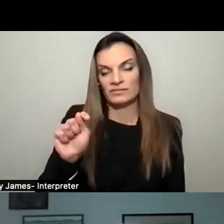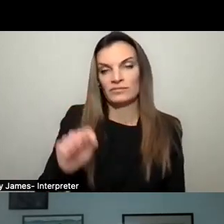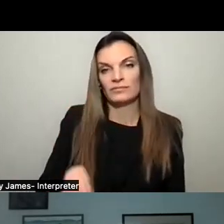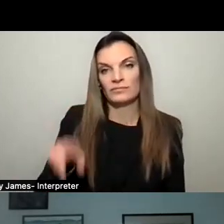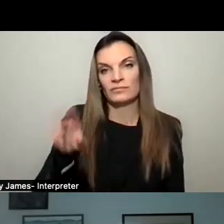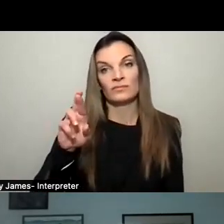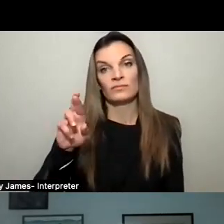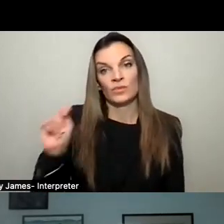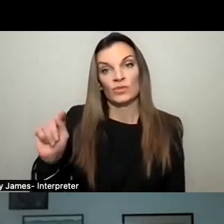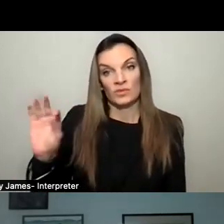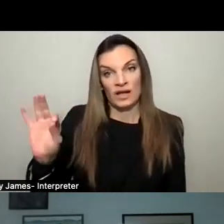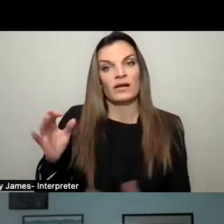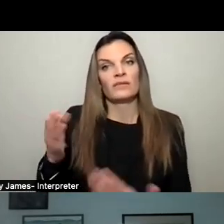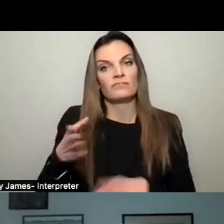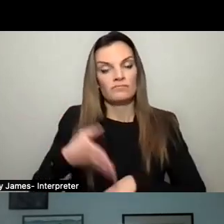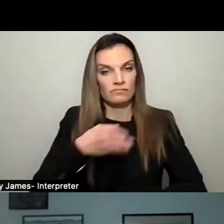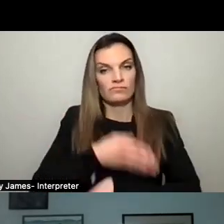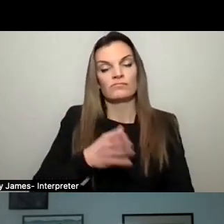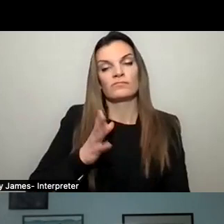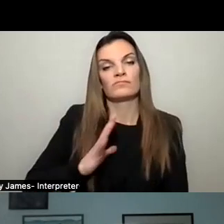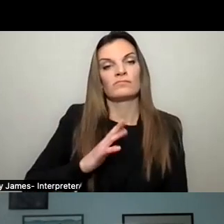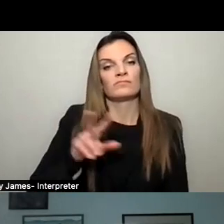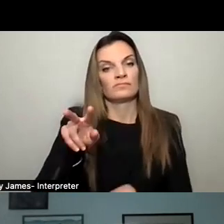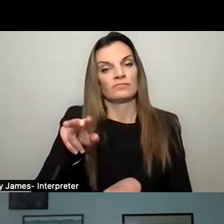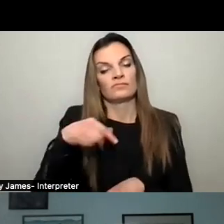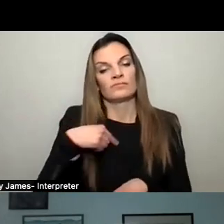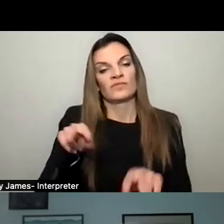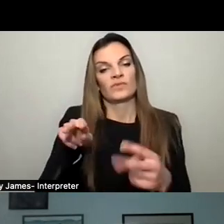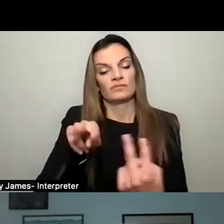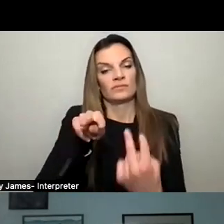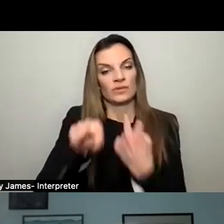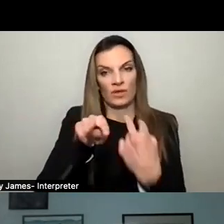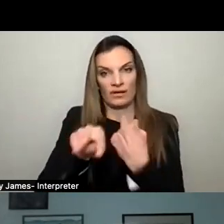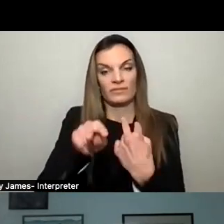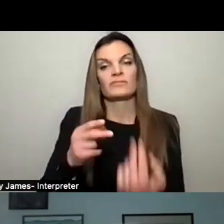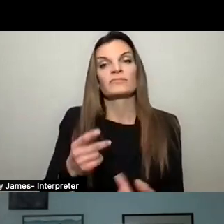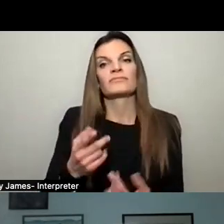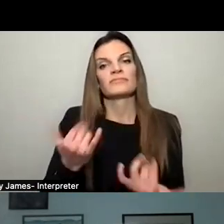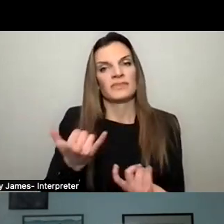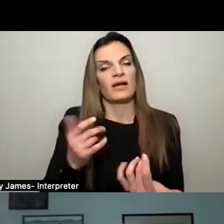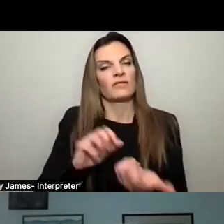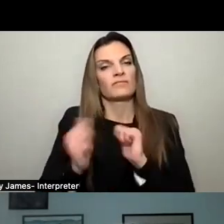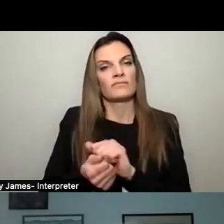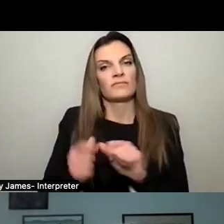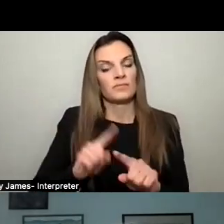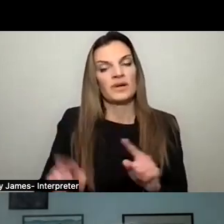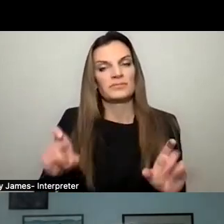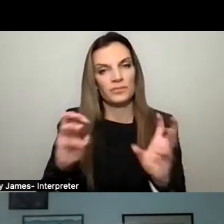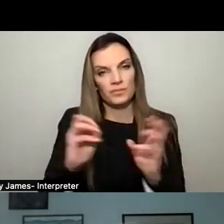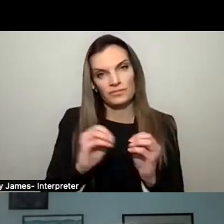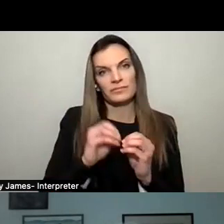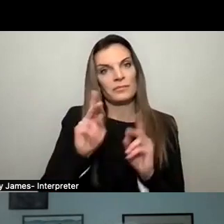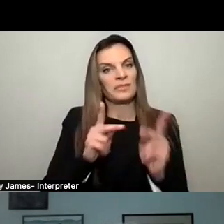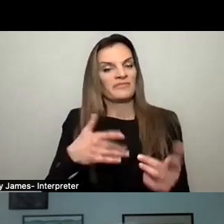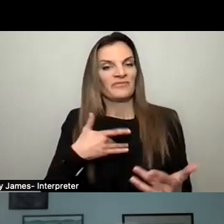has improved over the years. went from four lanes, two lanes in each direction to what we see today. But I think we have a lot to go. People are afraid